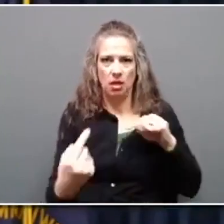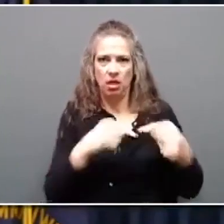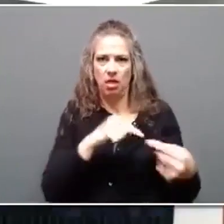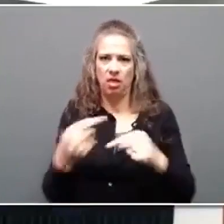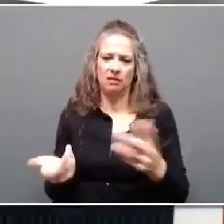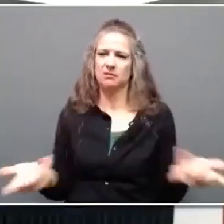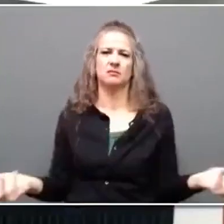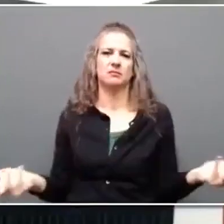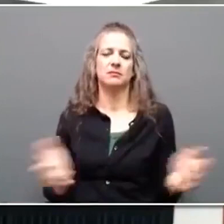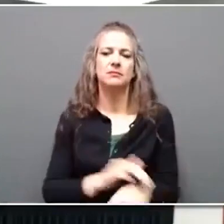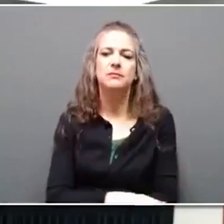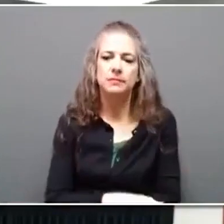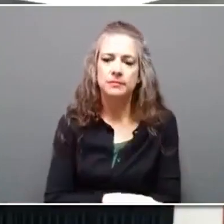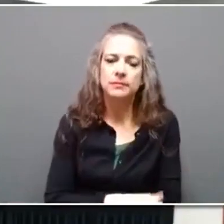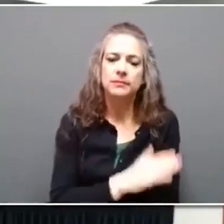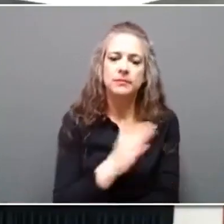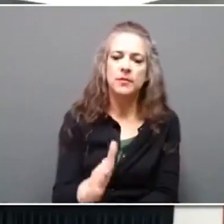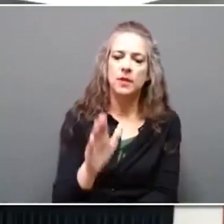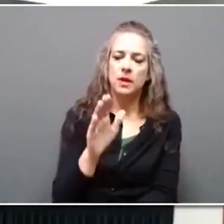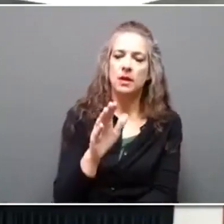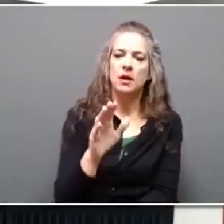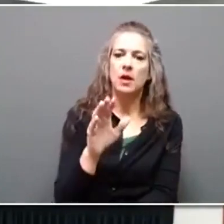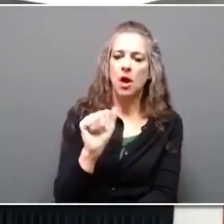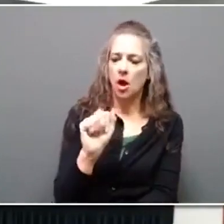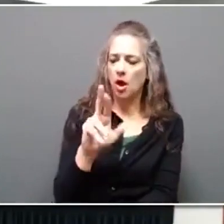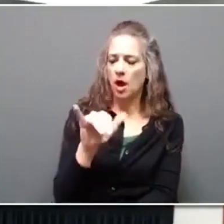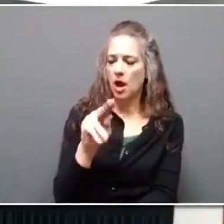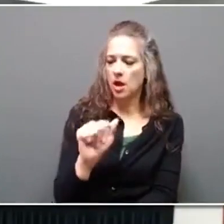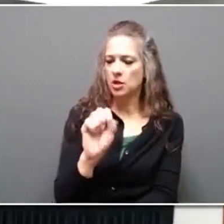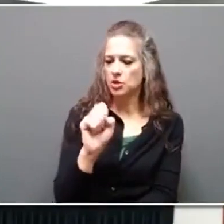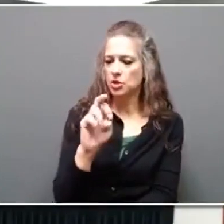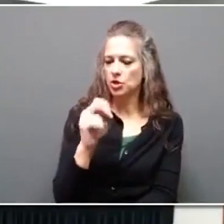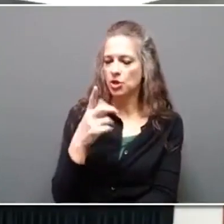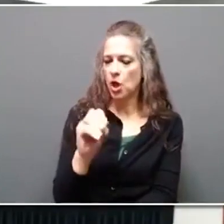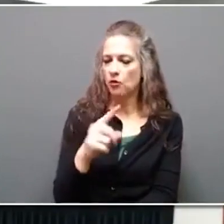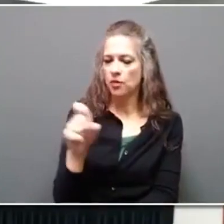Next, Ariana Sergio from WHAS.